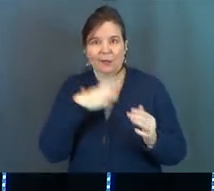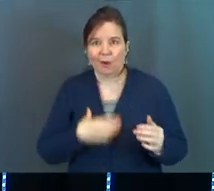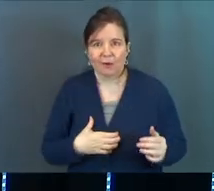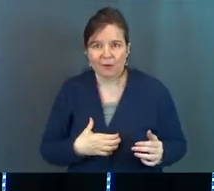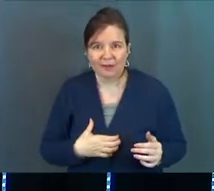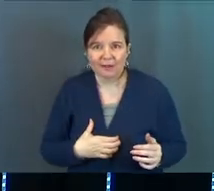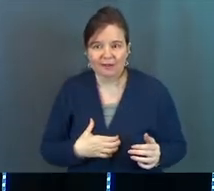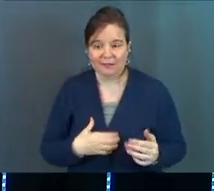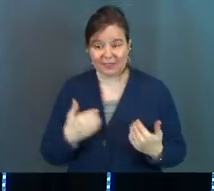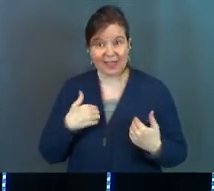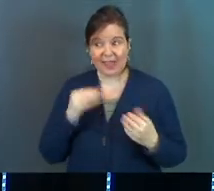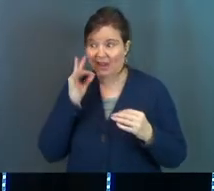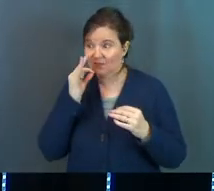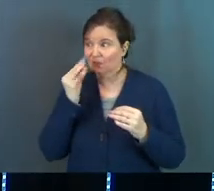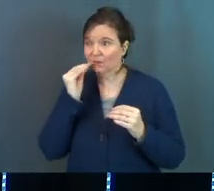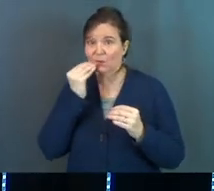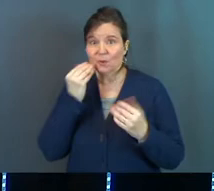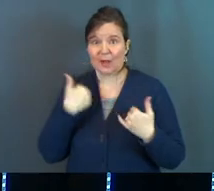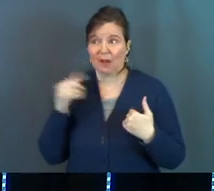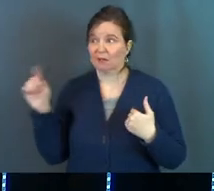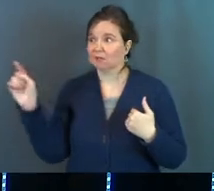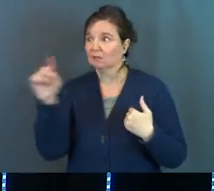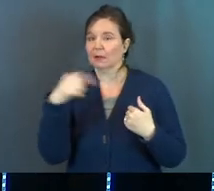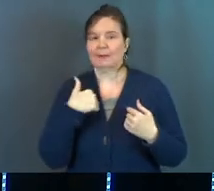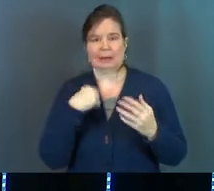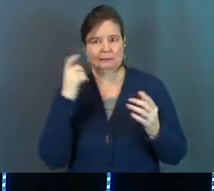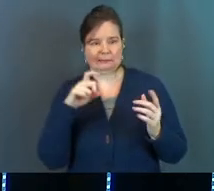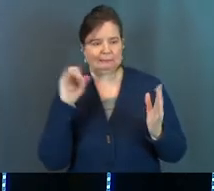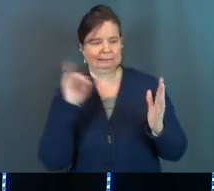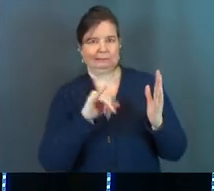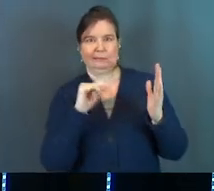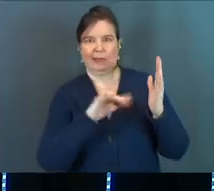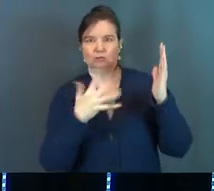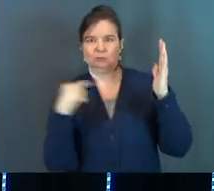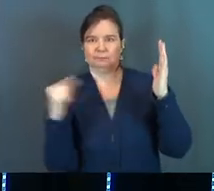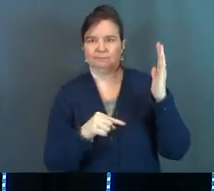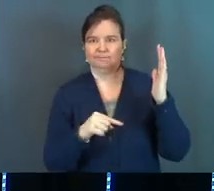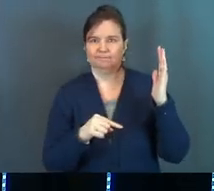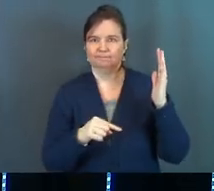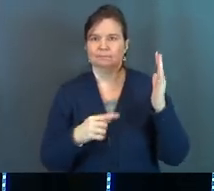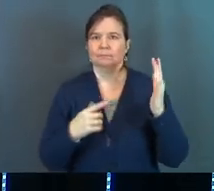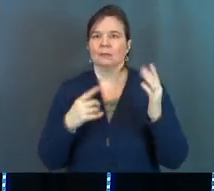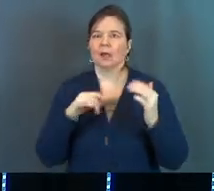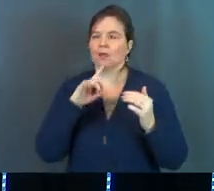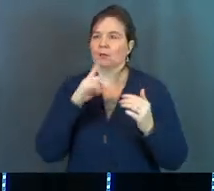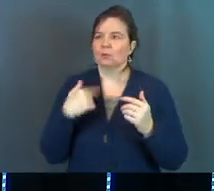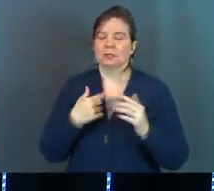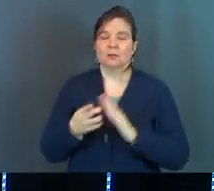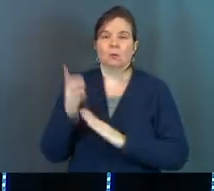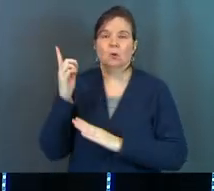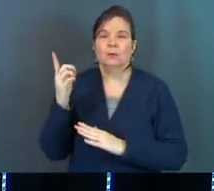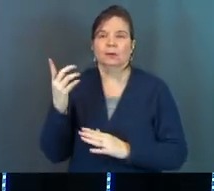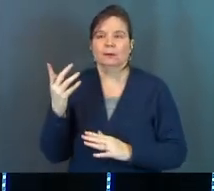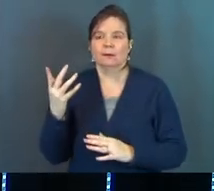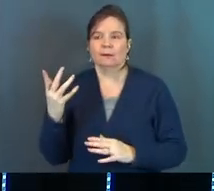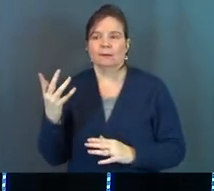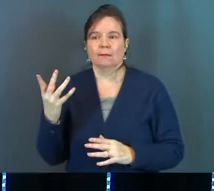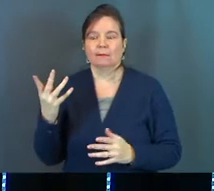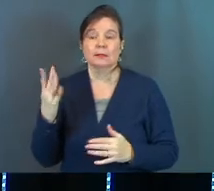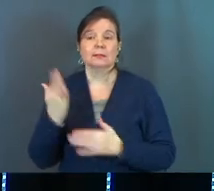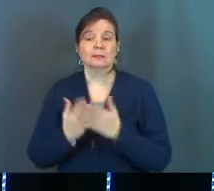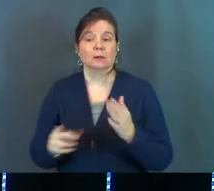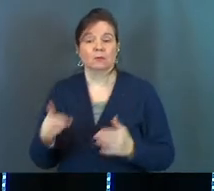hungry. They had food everywhere else, but I got to have that tree. And there was just this moment, and